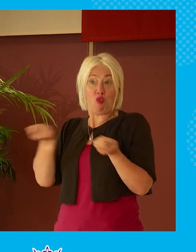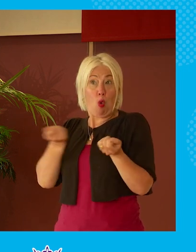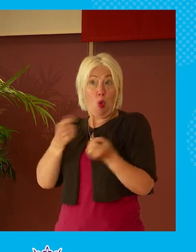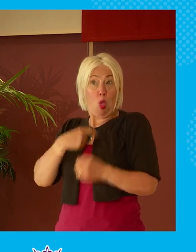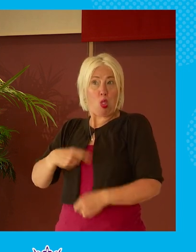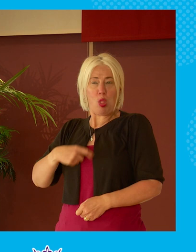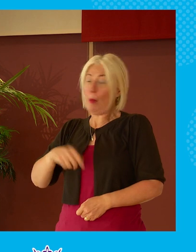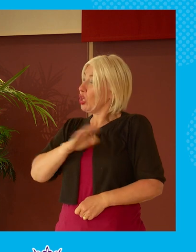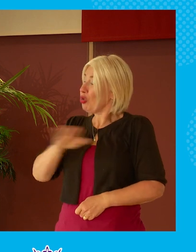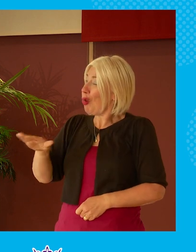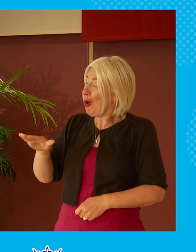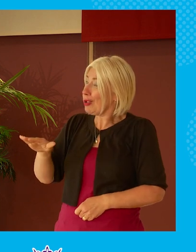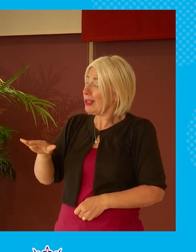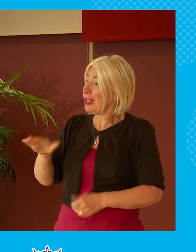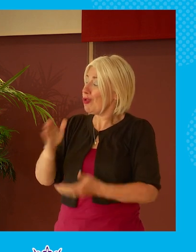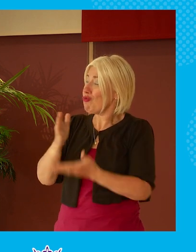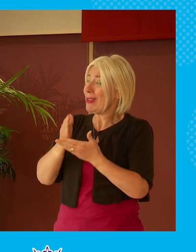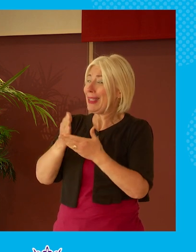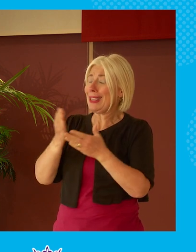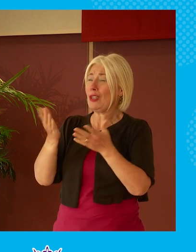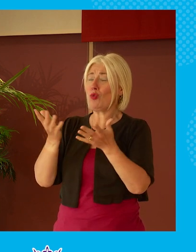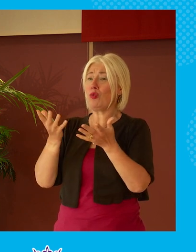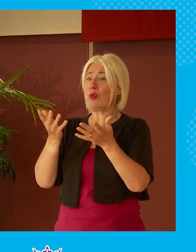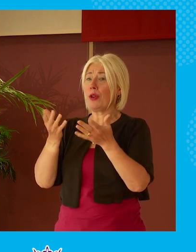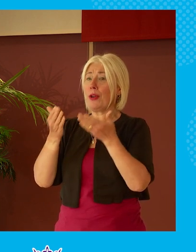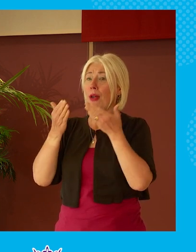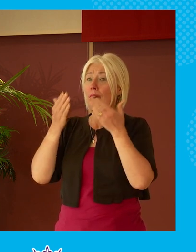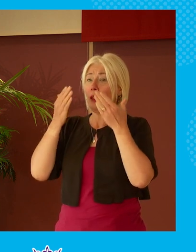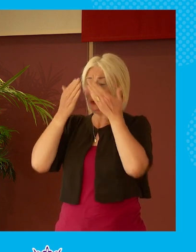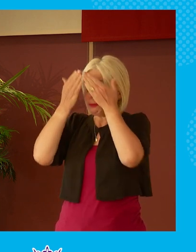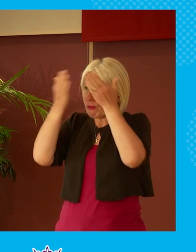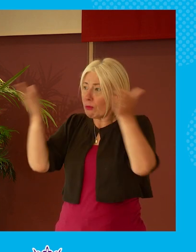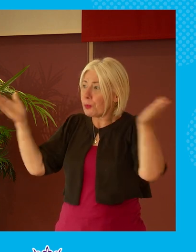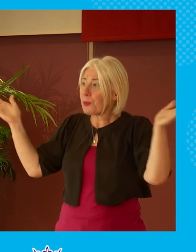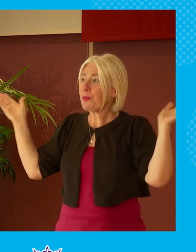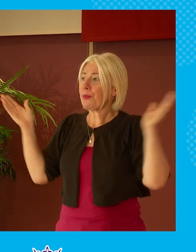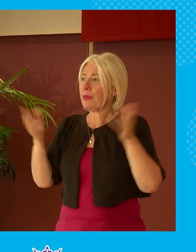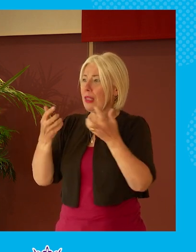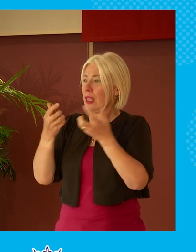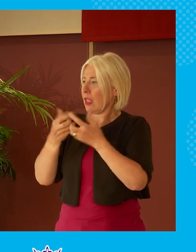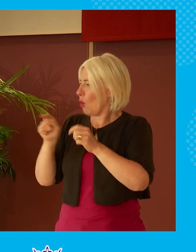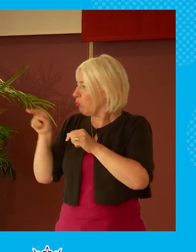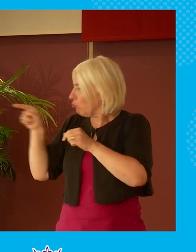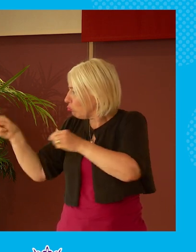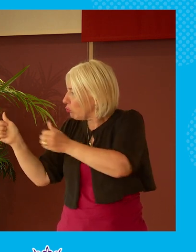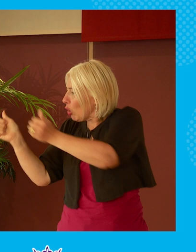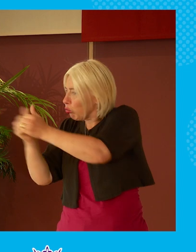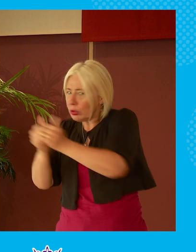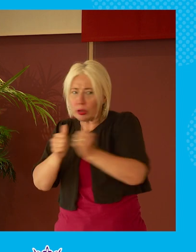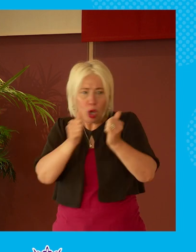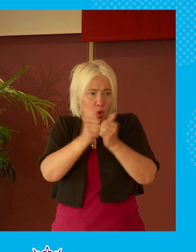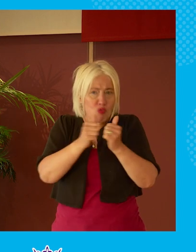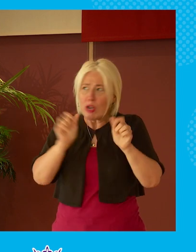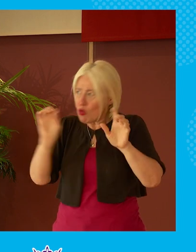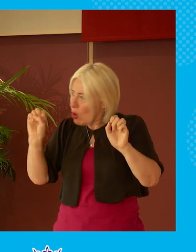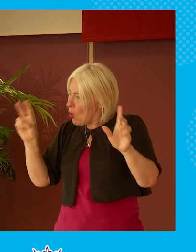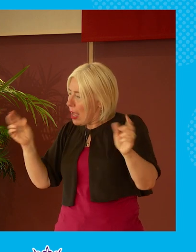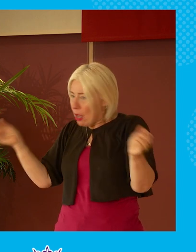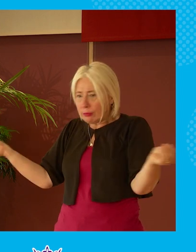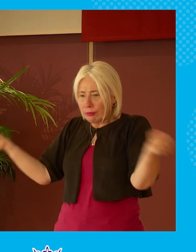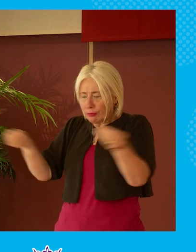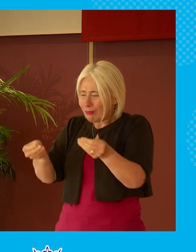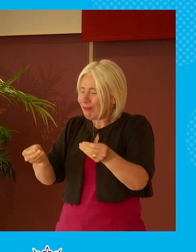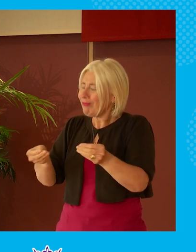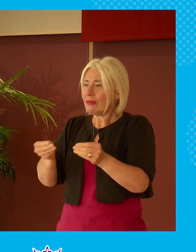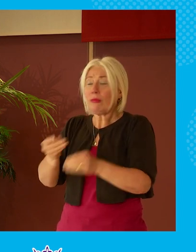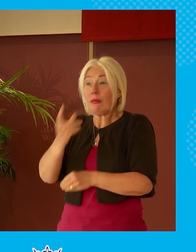not what the role is to sort of to sort of broaden out and find the ground and that people so so building those back in because if you